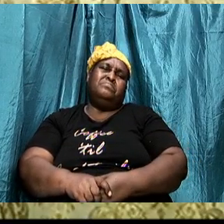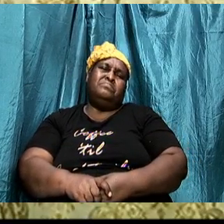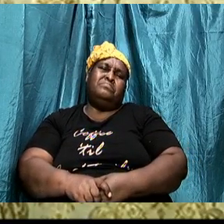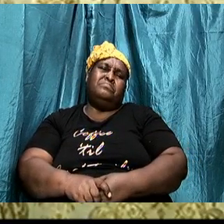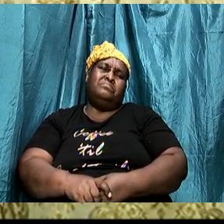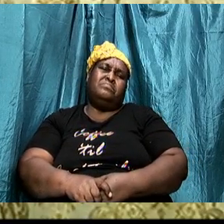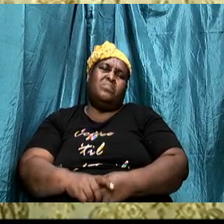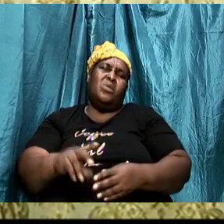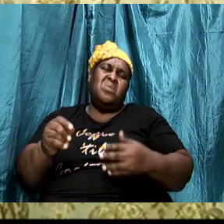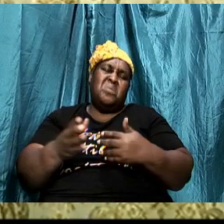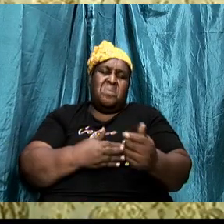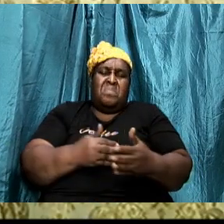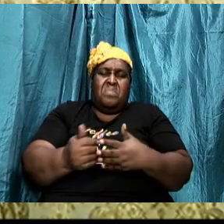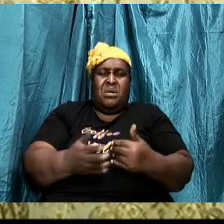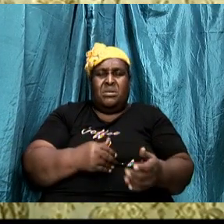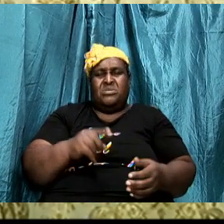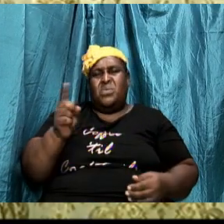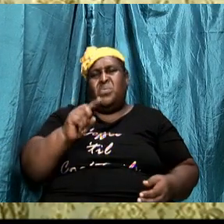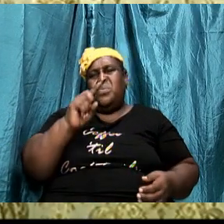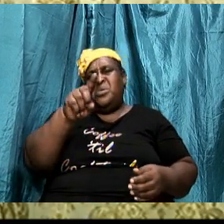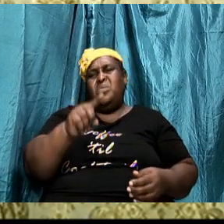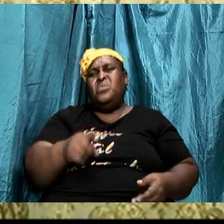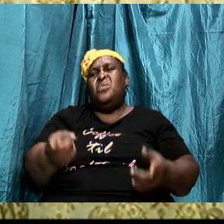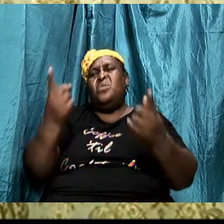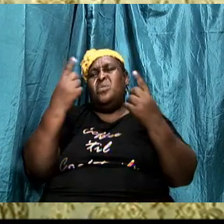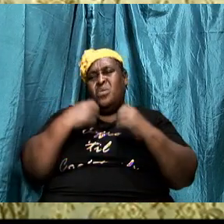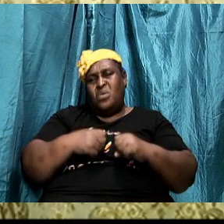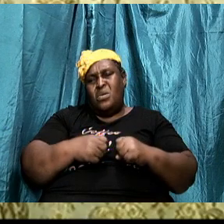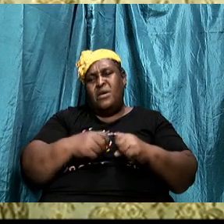so it doesn't matter where you are from